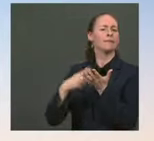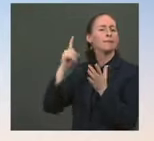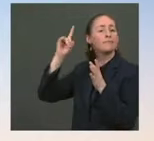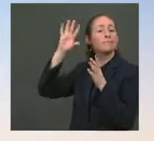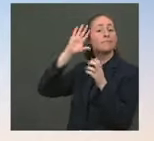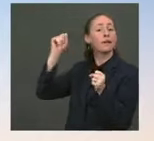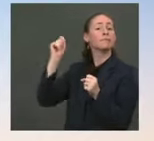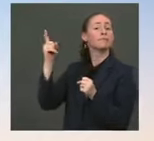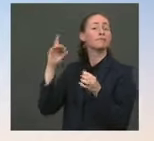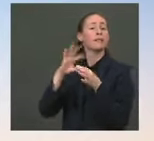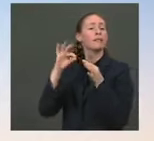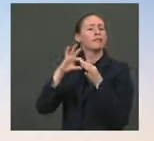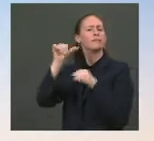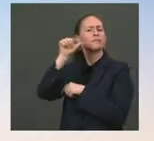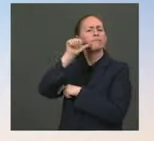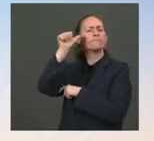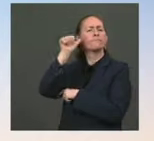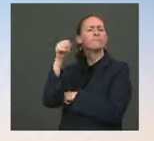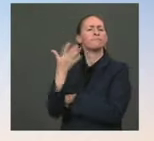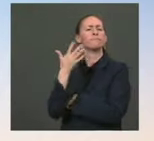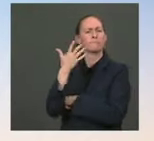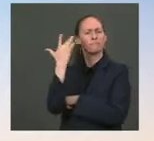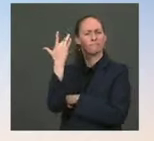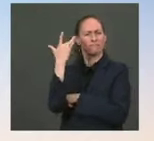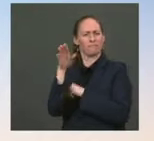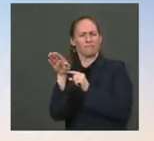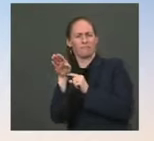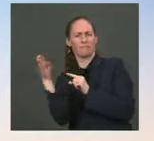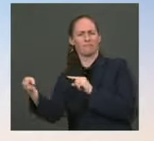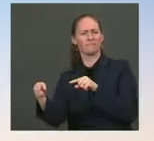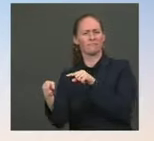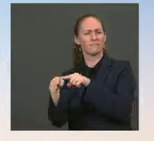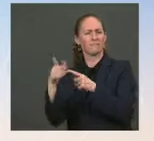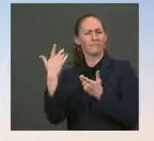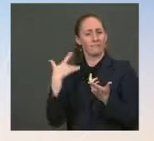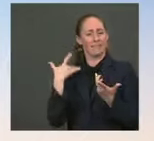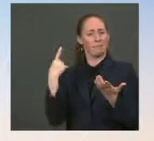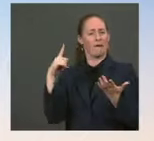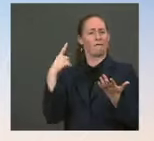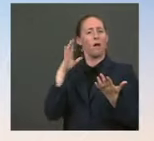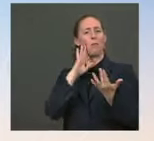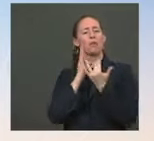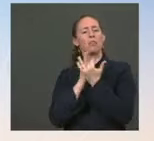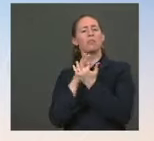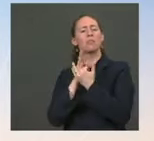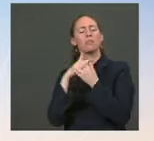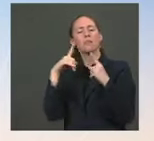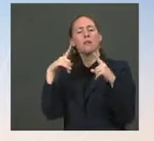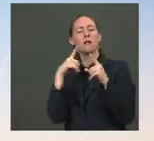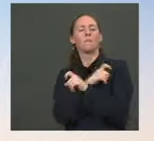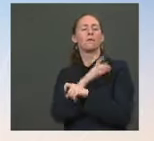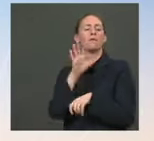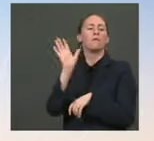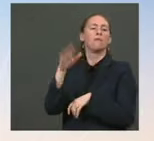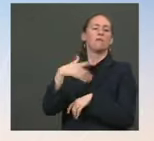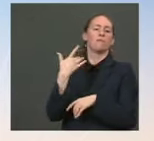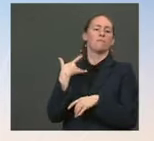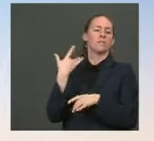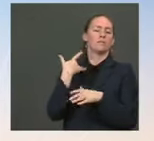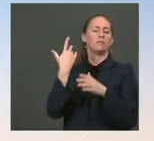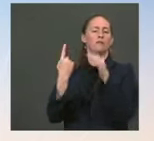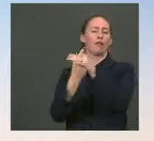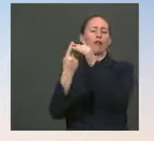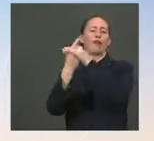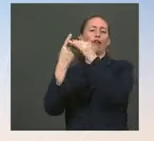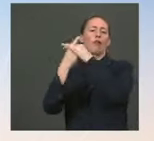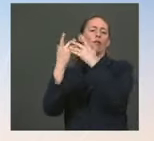reconciliation, which is that it would take time, it's cumbersome, it could lead to unexpected scenarios. So is